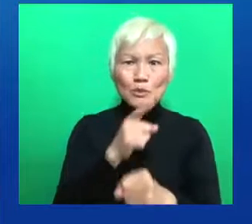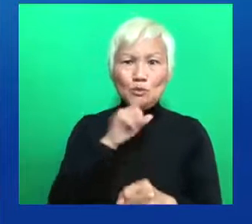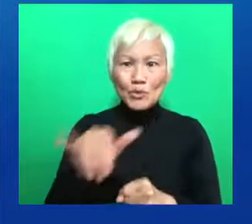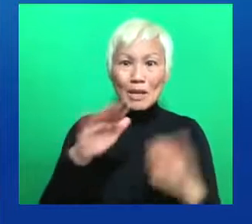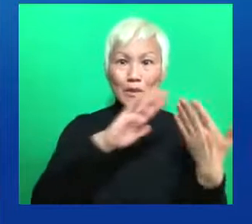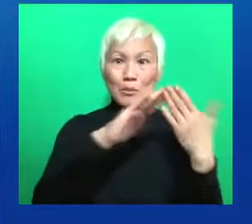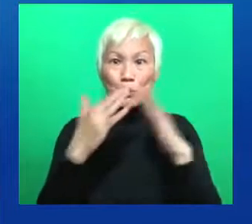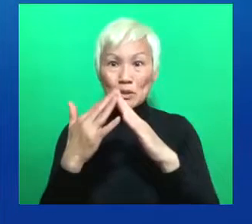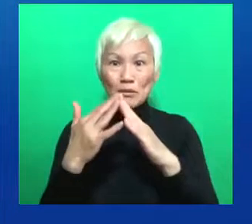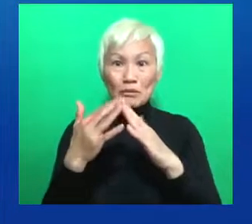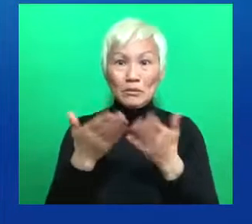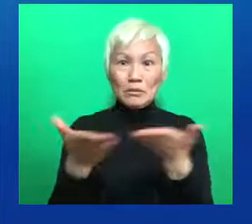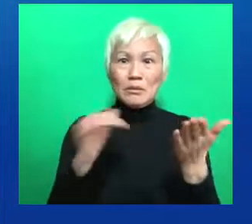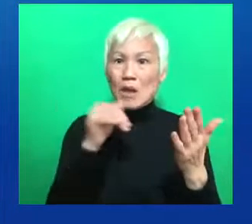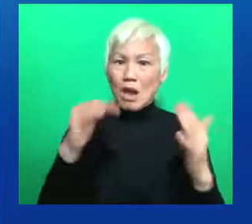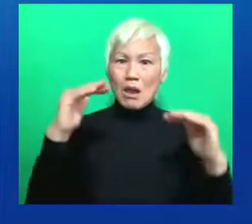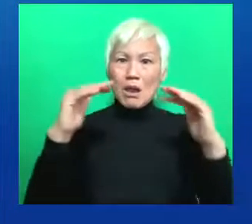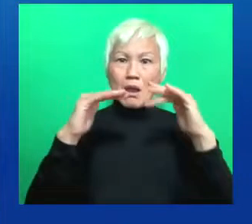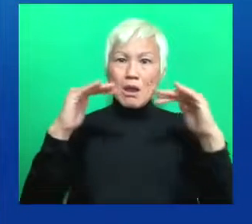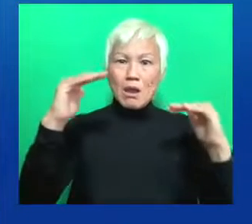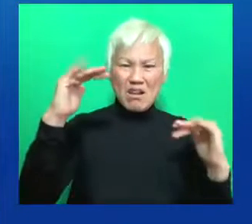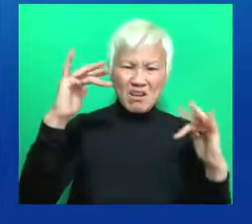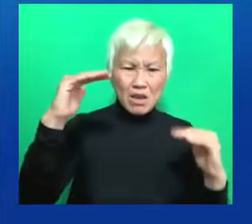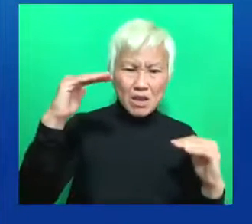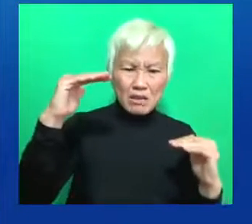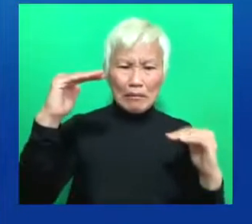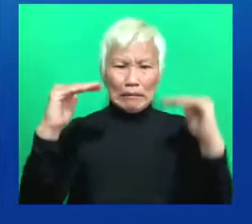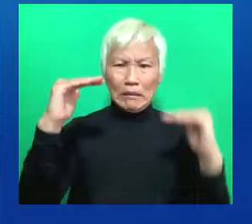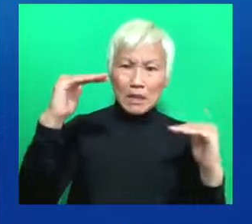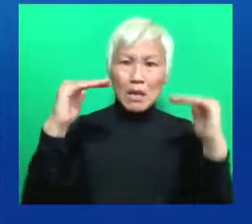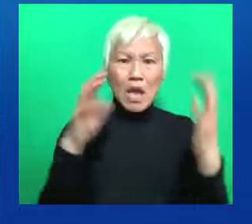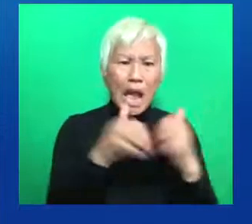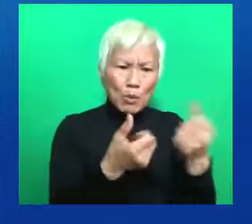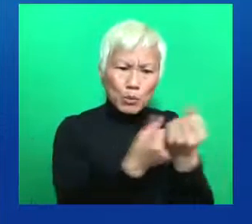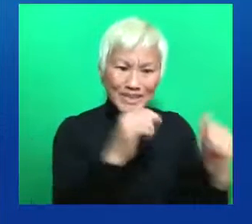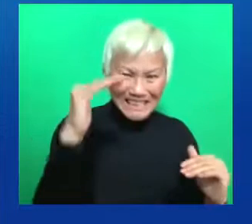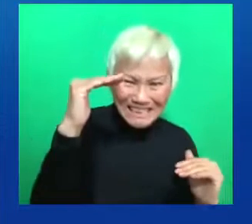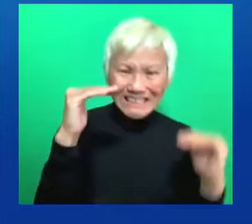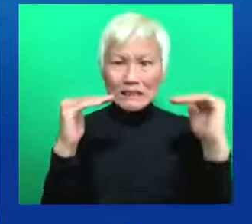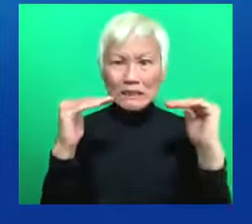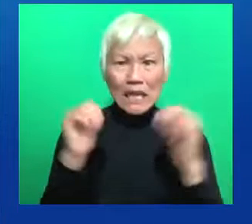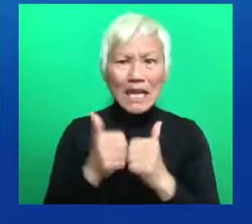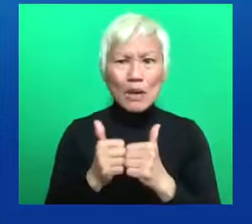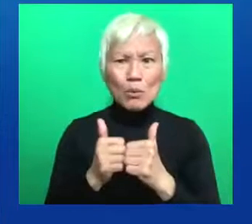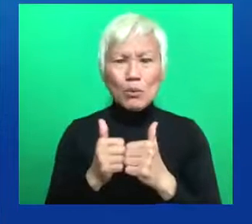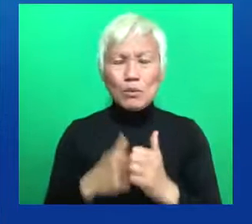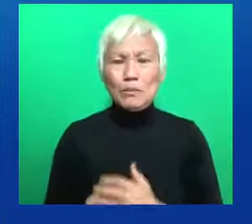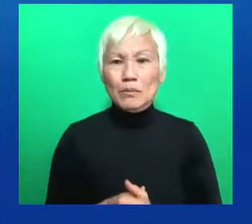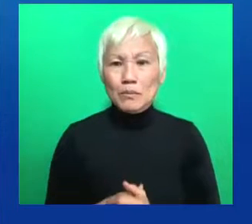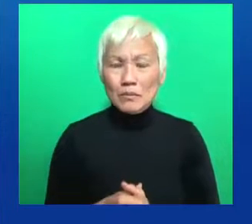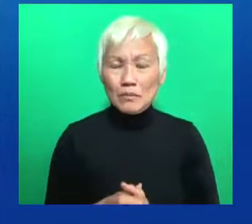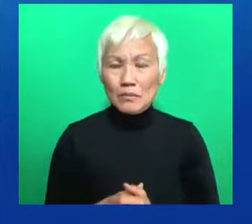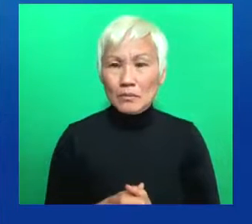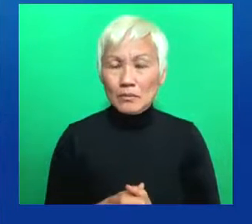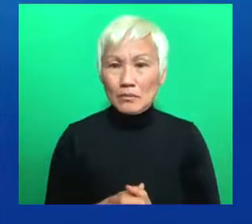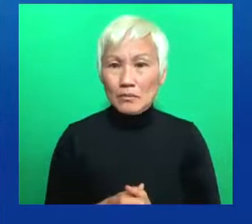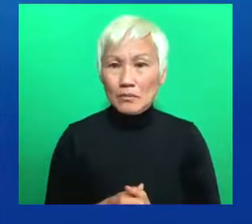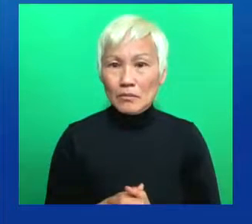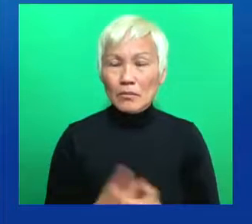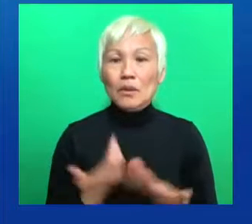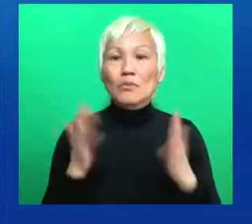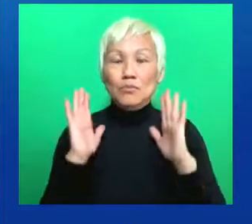That's right. I really appreciate your framing here, Sharag. The commitments rolled out here today are historic. Before I get into